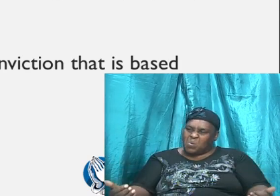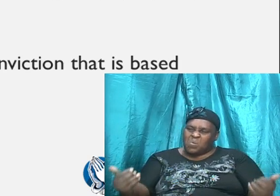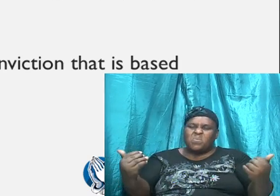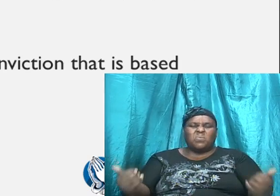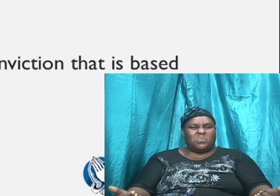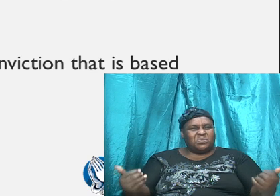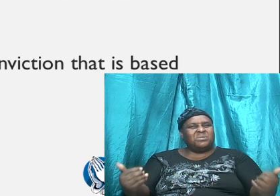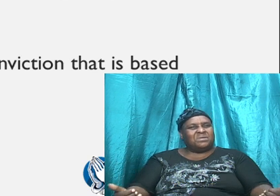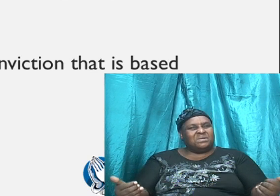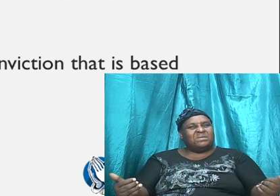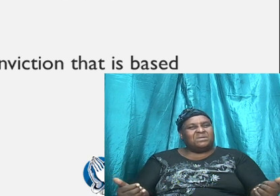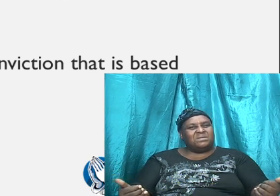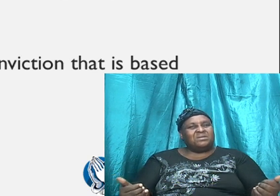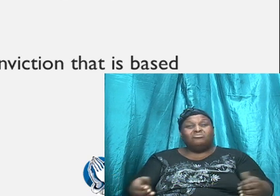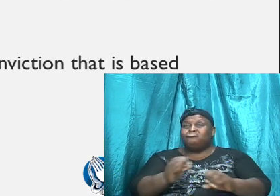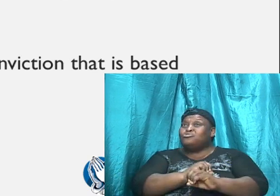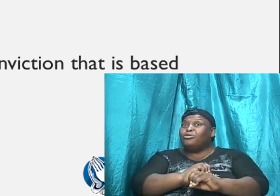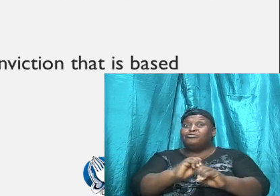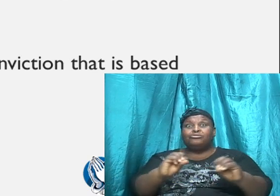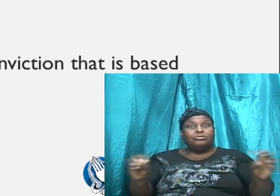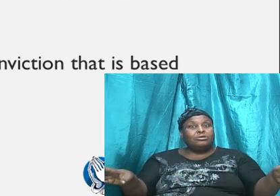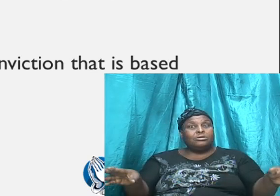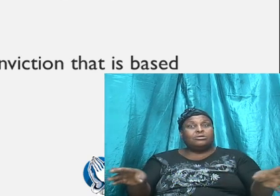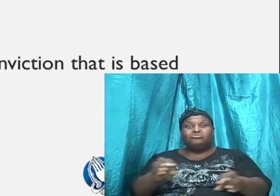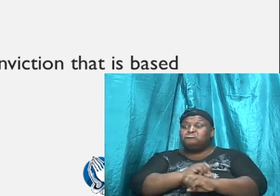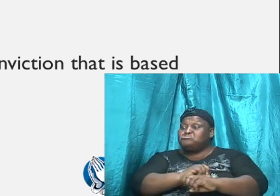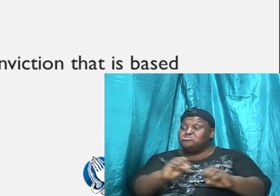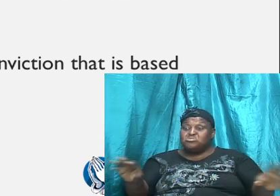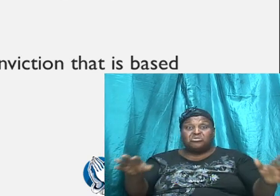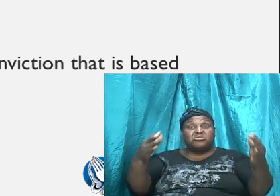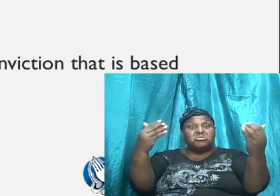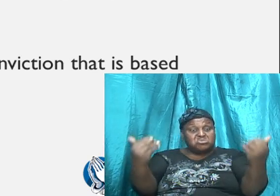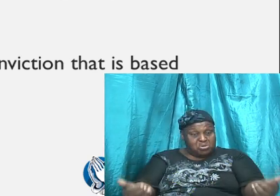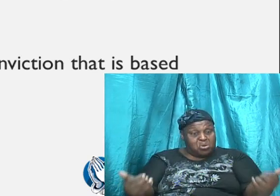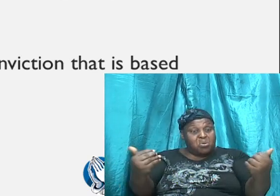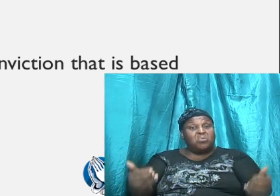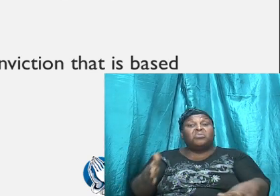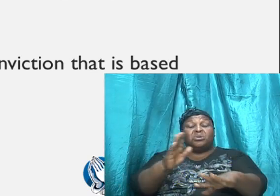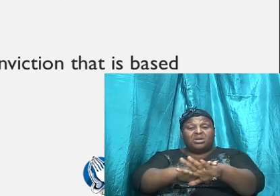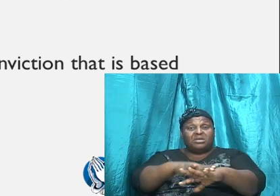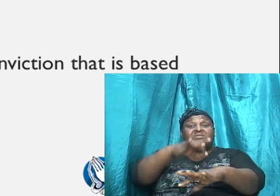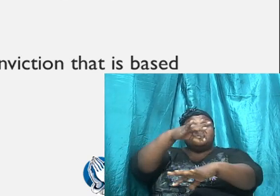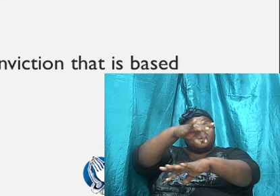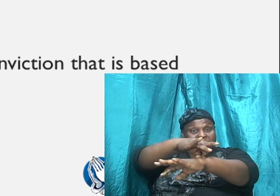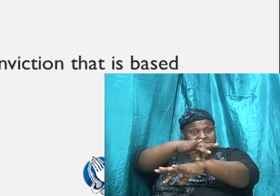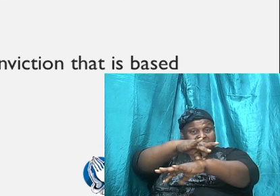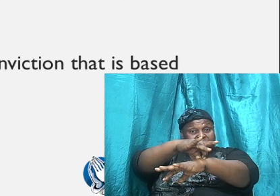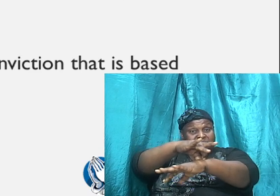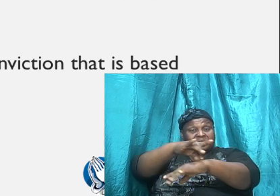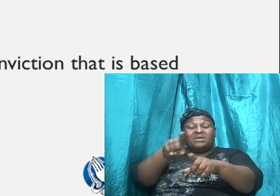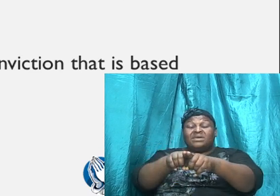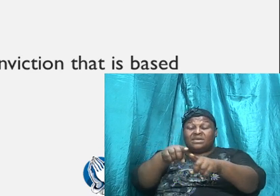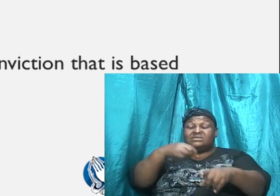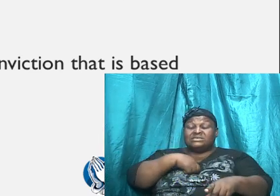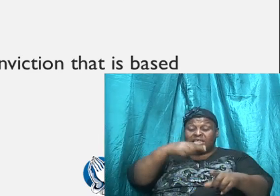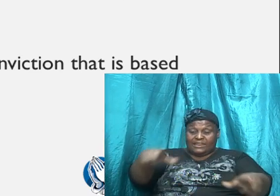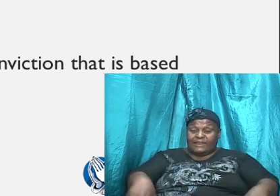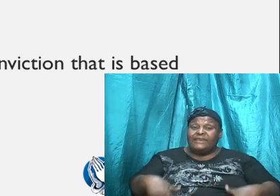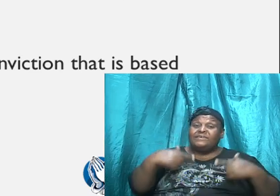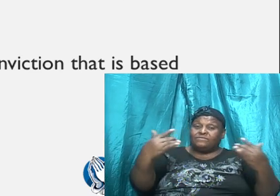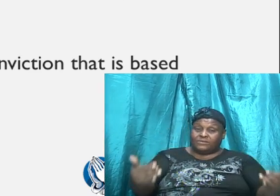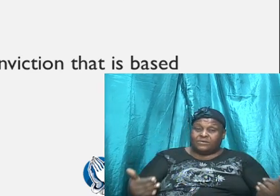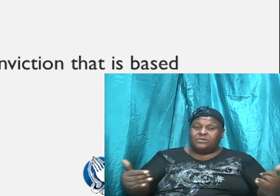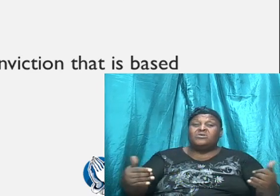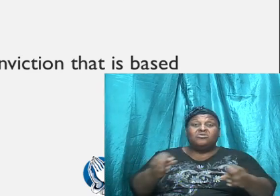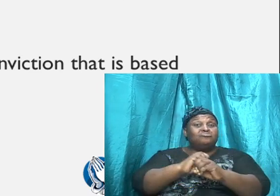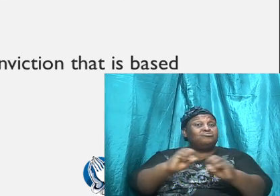and Paul is saying there is nothing present upon this earth, as I live now, there is nothing